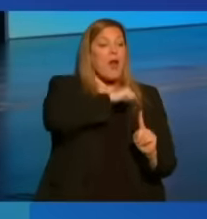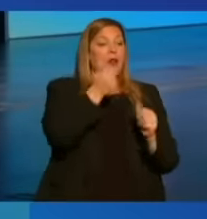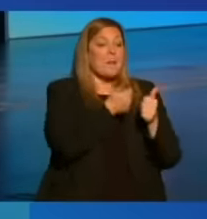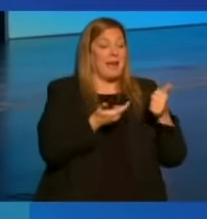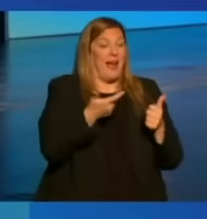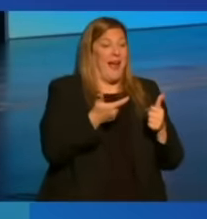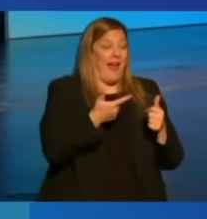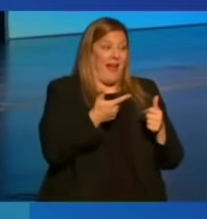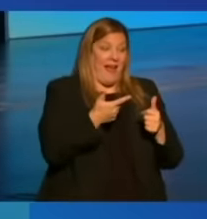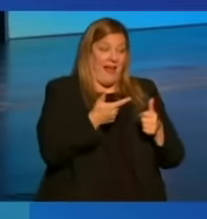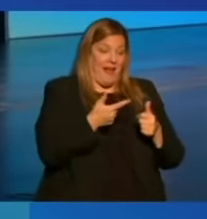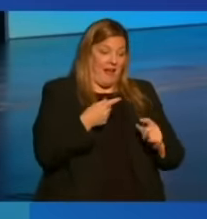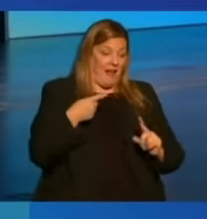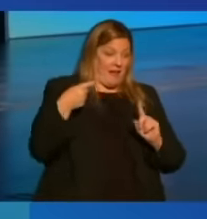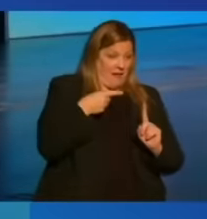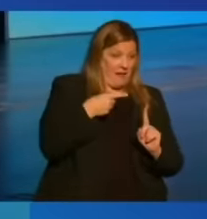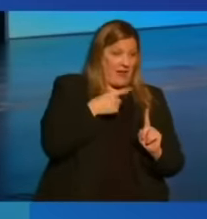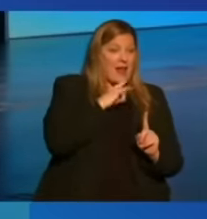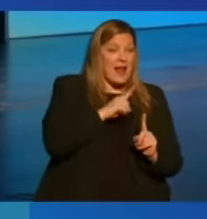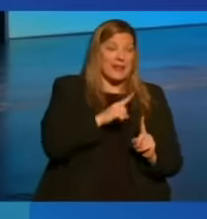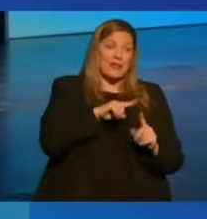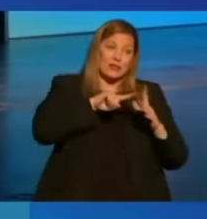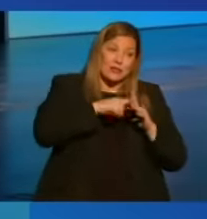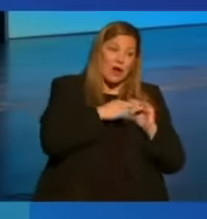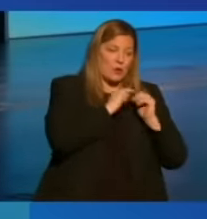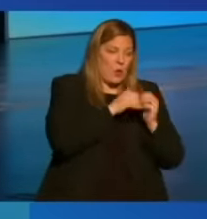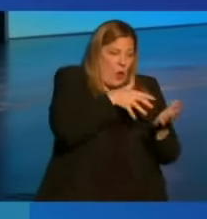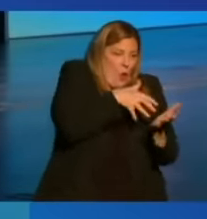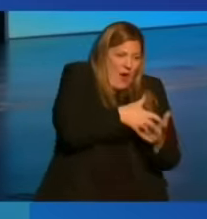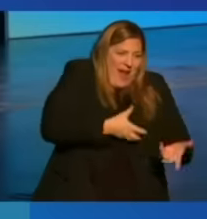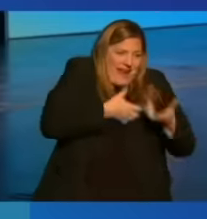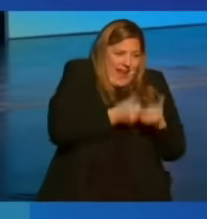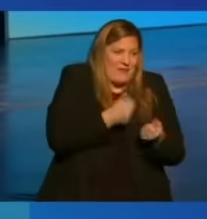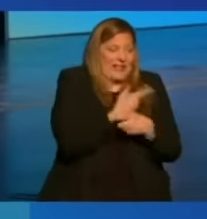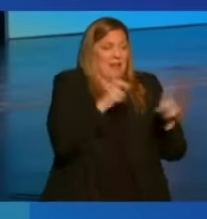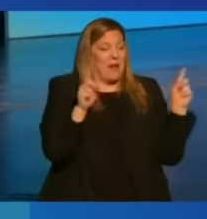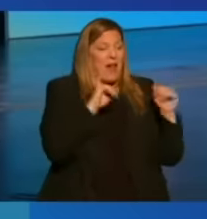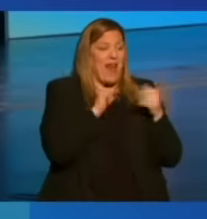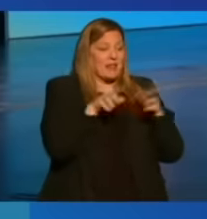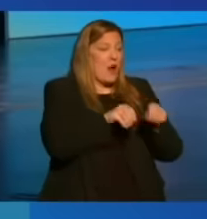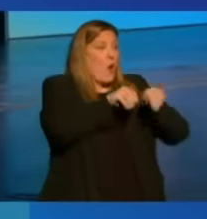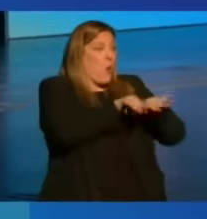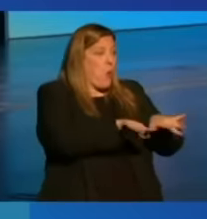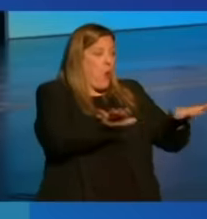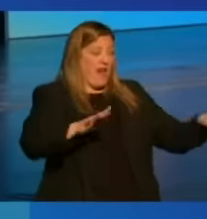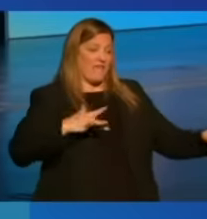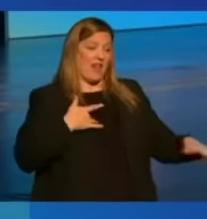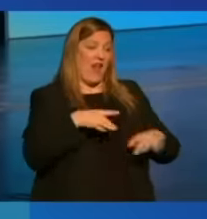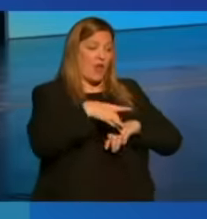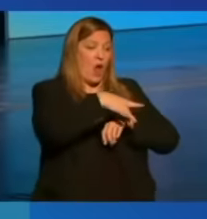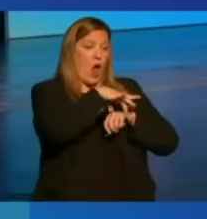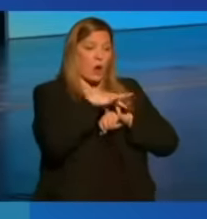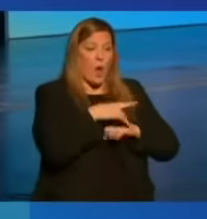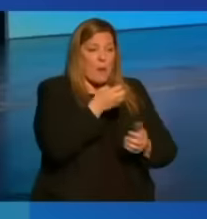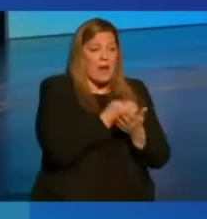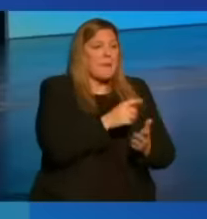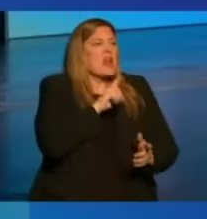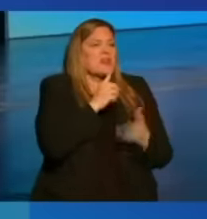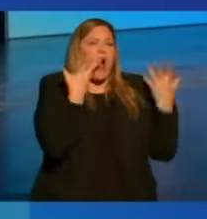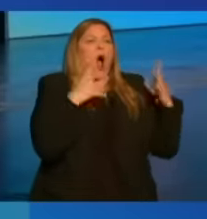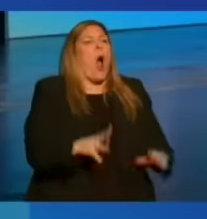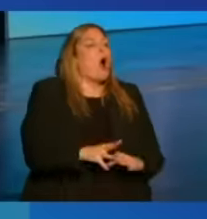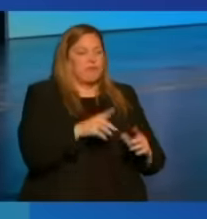factor that's eroding confidence in democracy. And that's the widespread sense that the global economy is rigged.